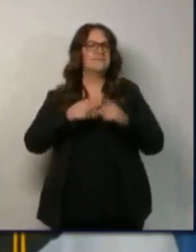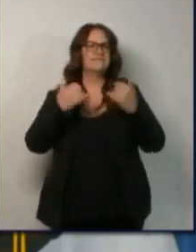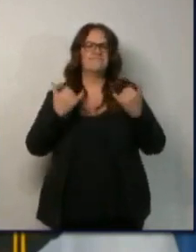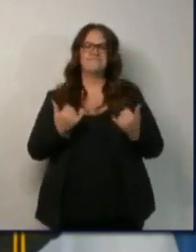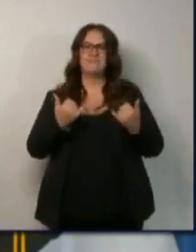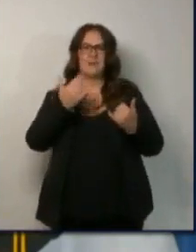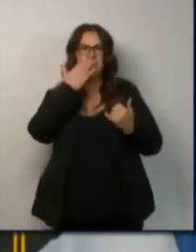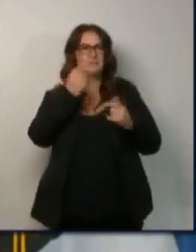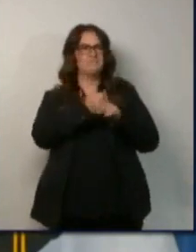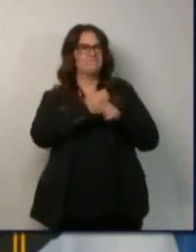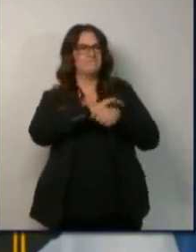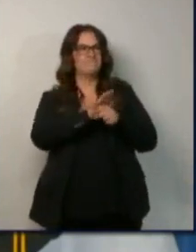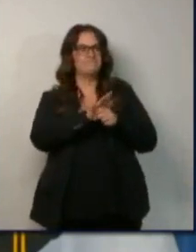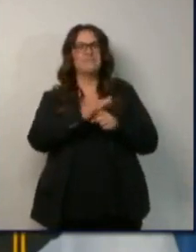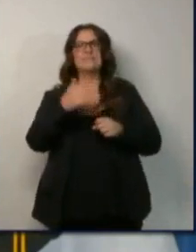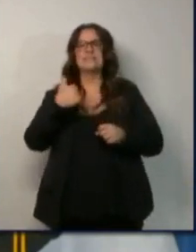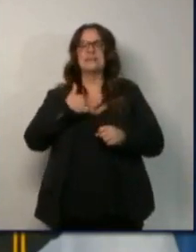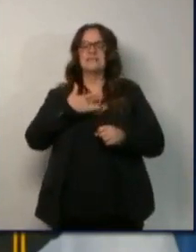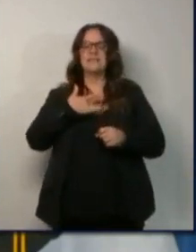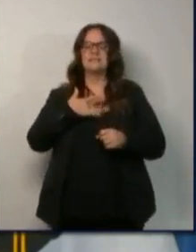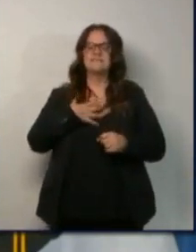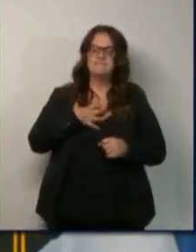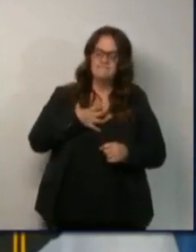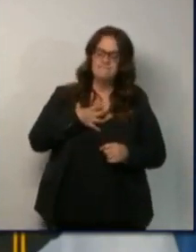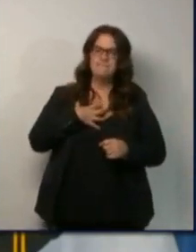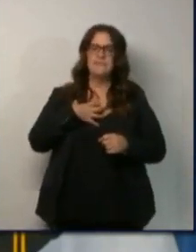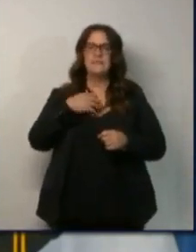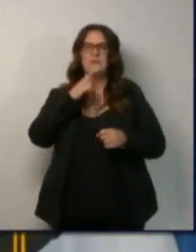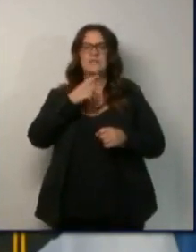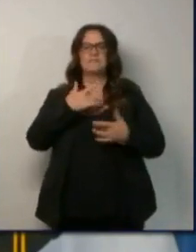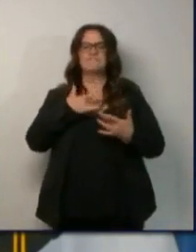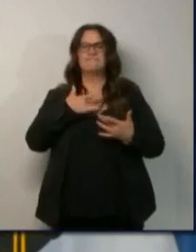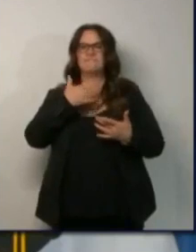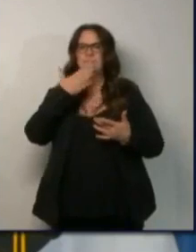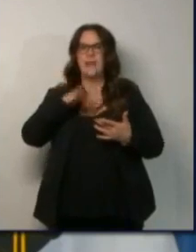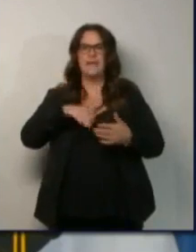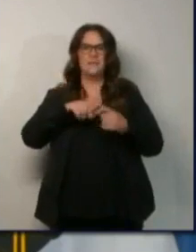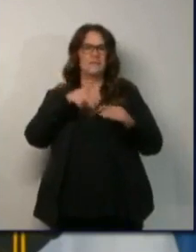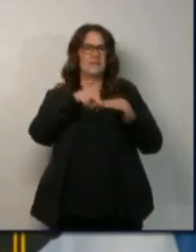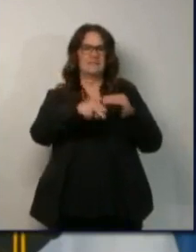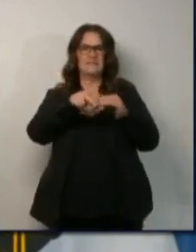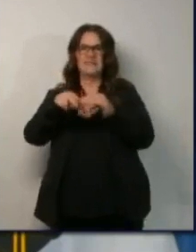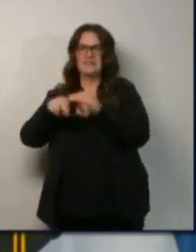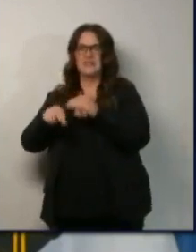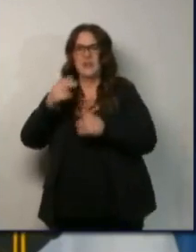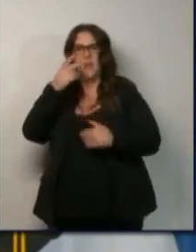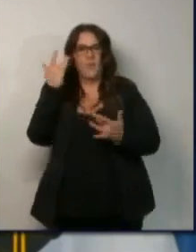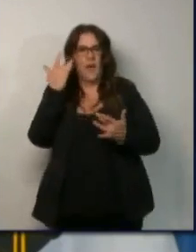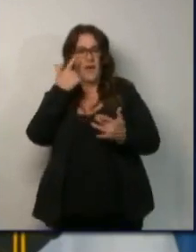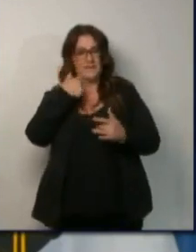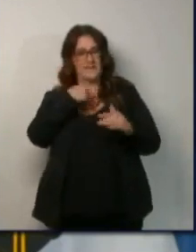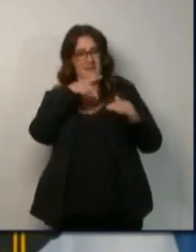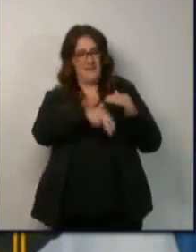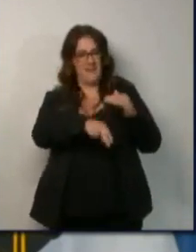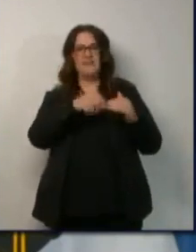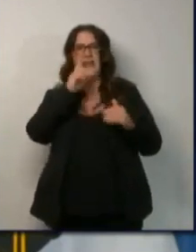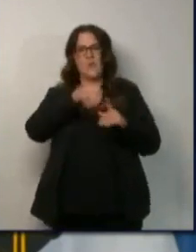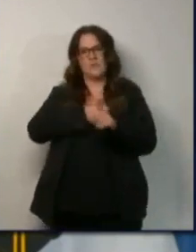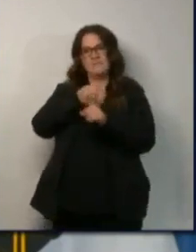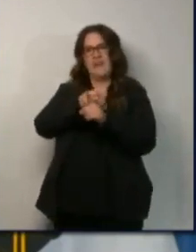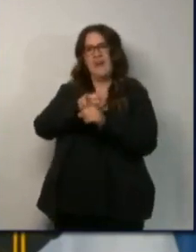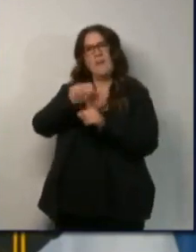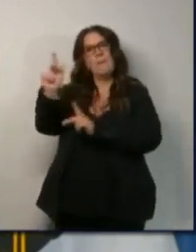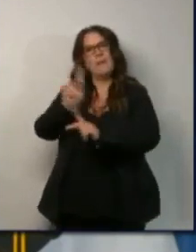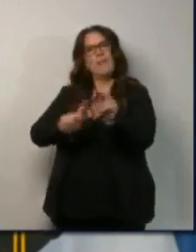cuts breaks my heart because one thing I know about cuts, there's a human being behind every single number. Behind every